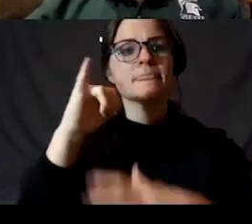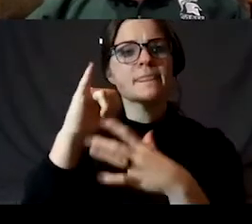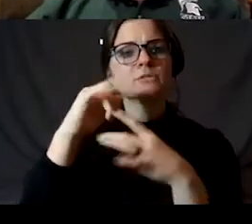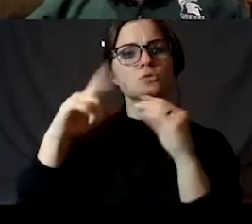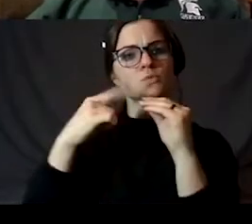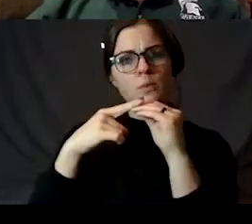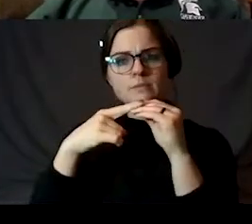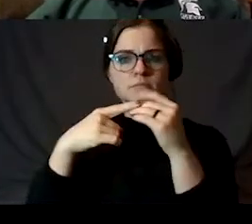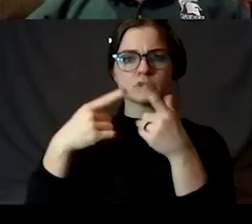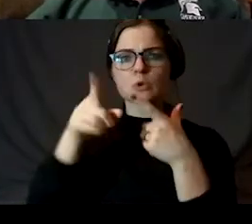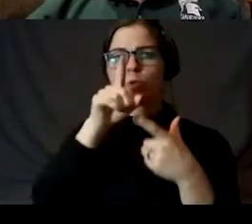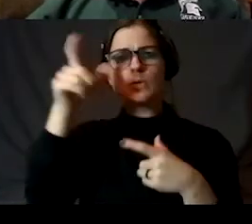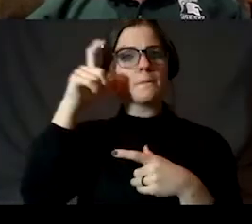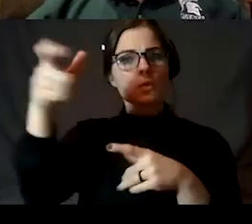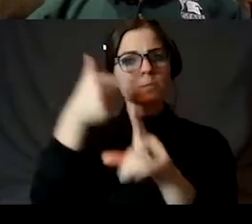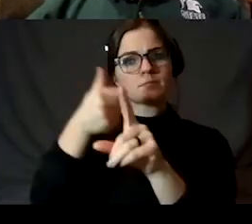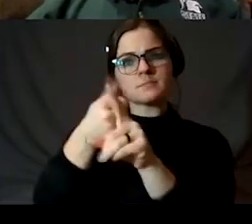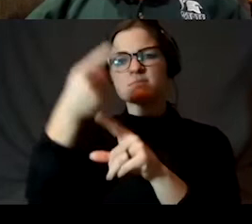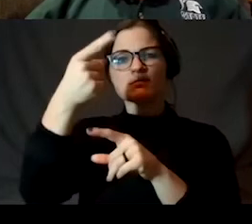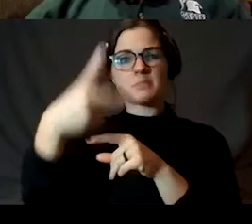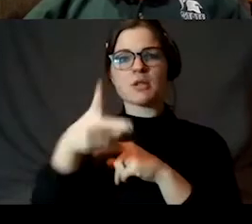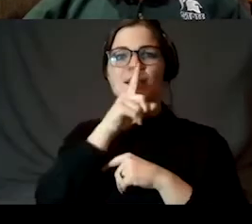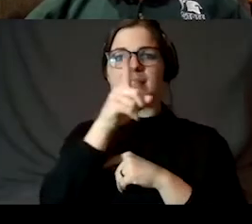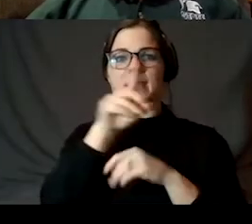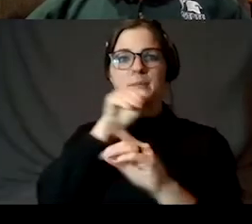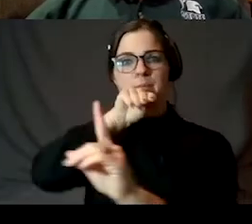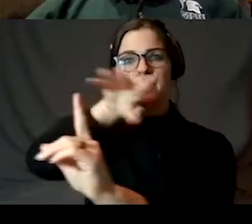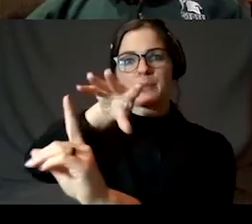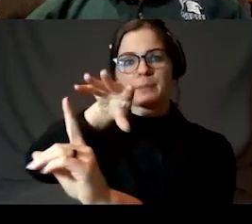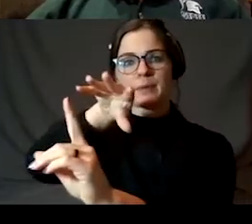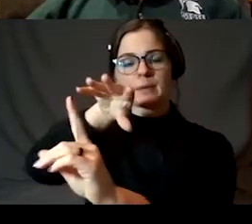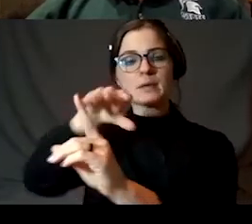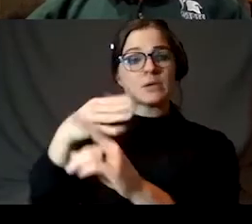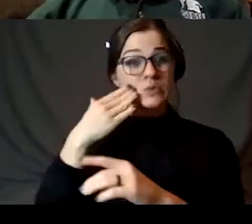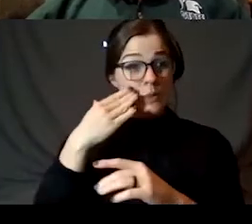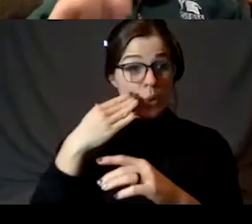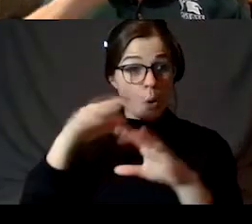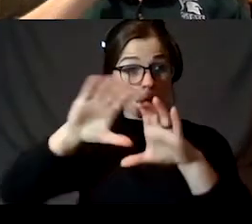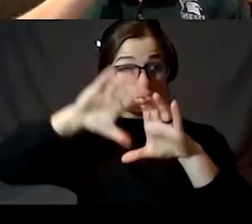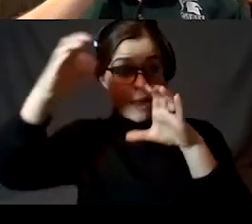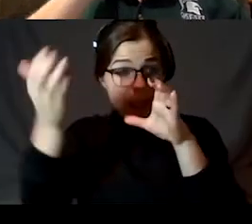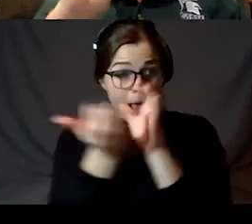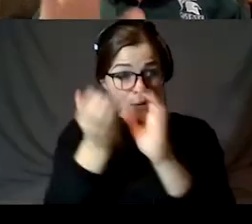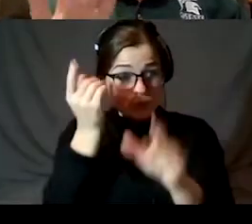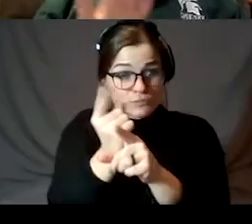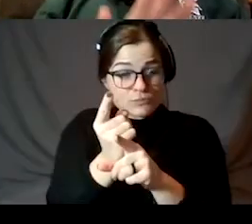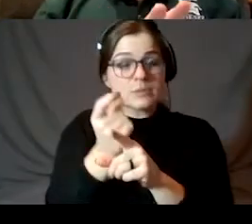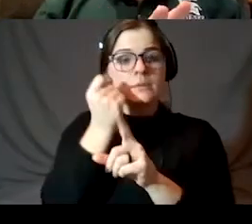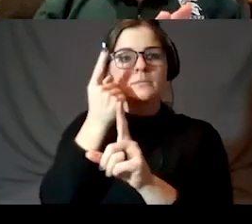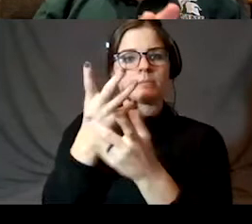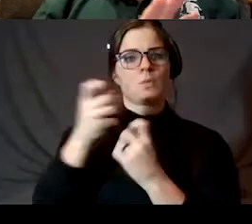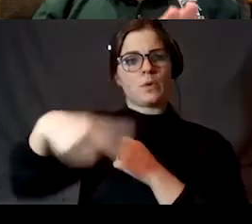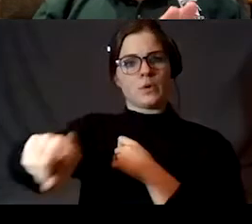have an illustration on that shortly. So we know that the moon is round, but I want you to think about the